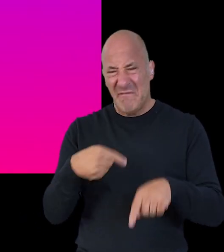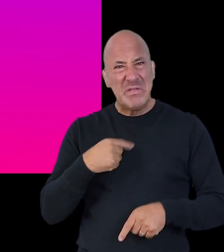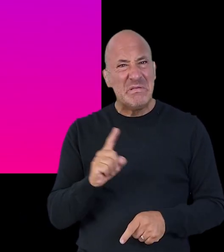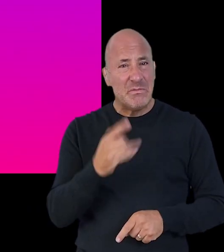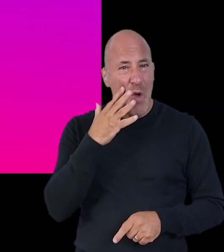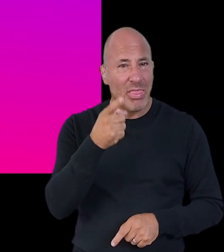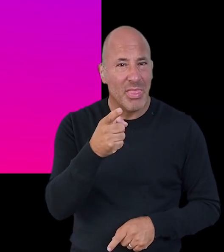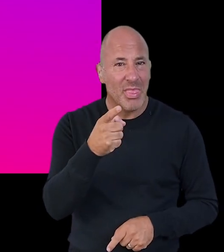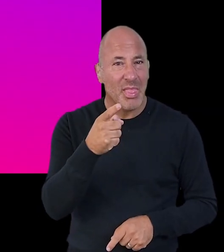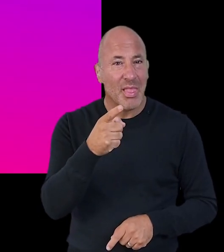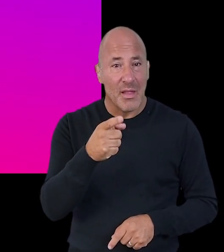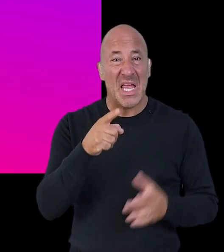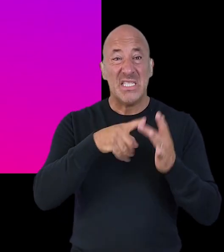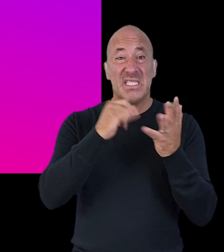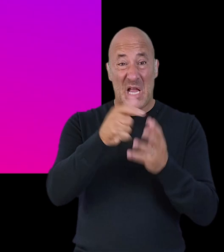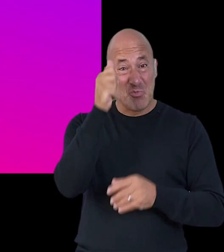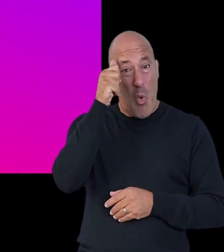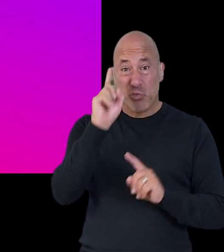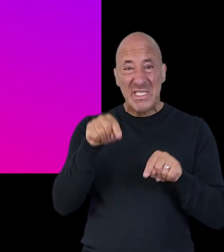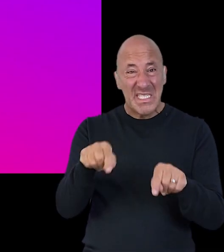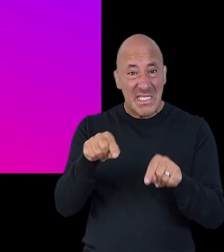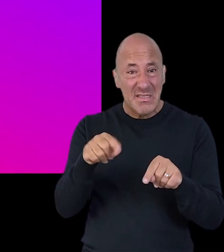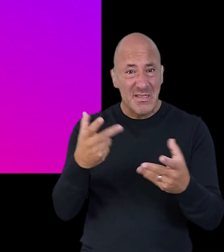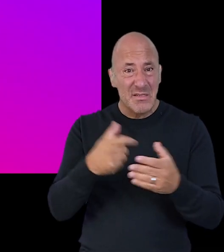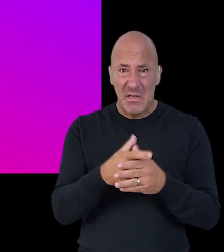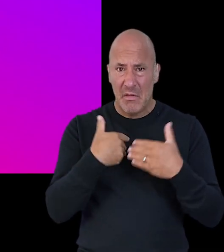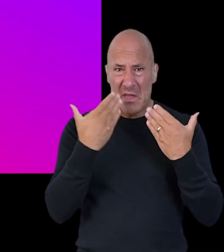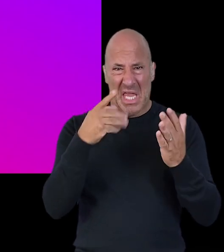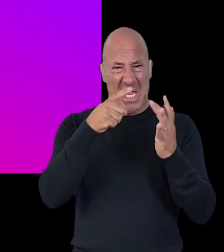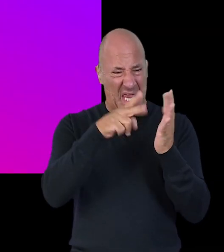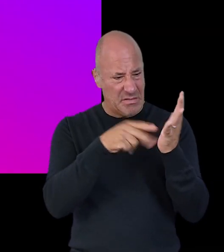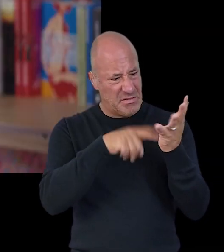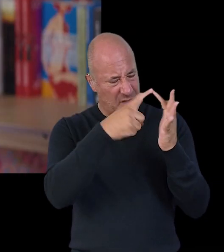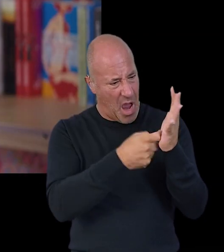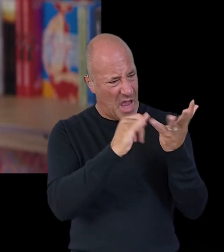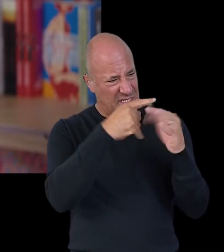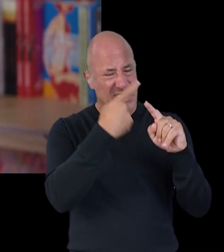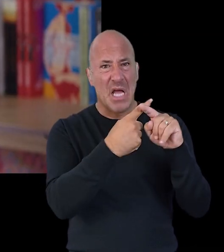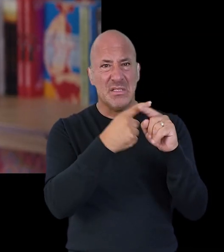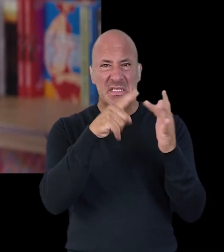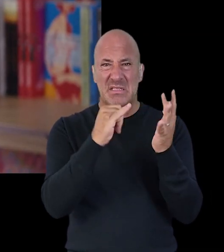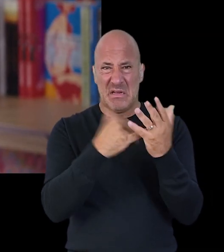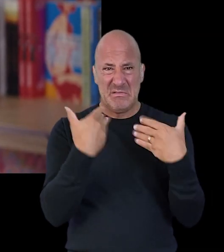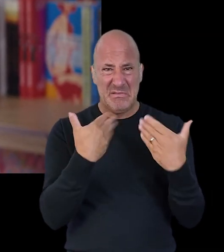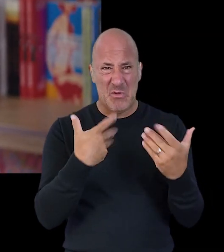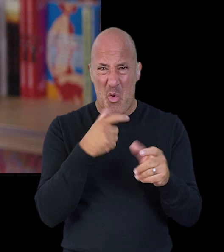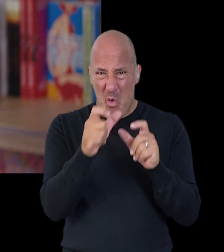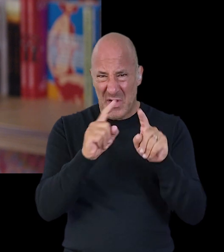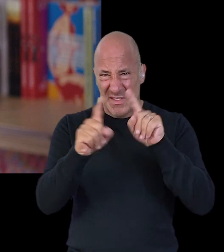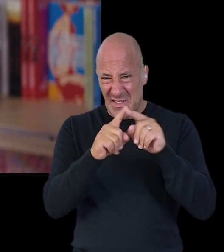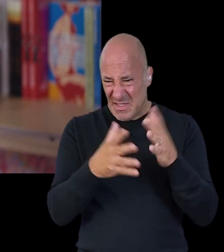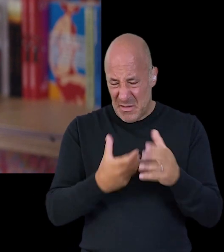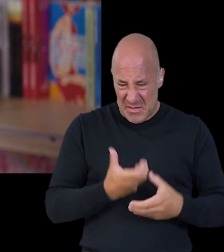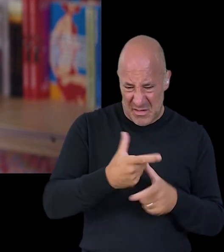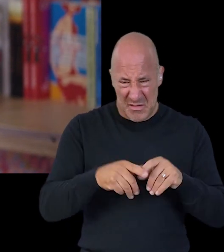or that there was something different about you what did you know about being in sex if anything if you don't know the word intersex or the phrase